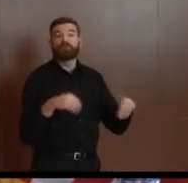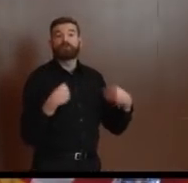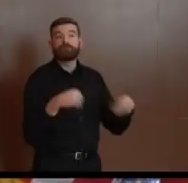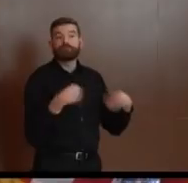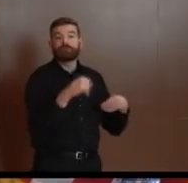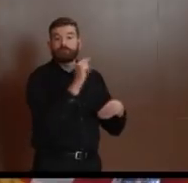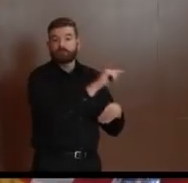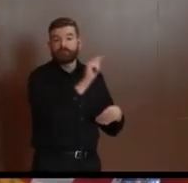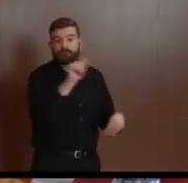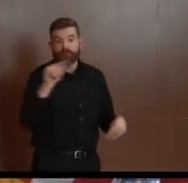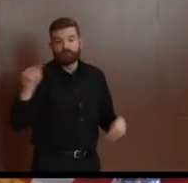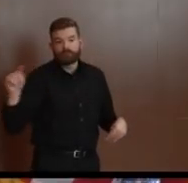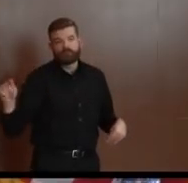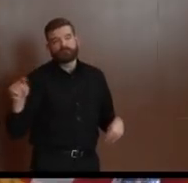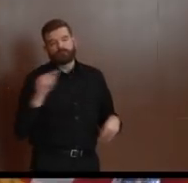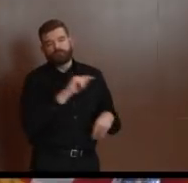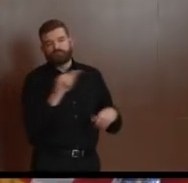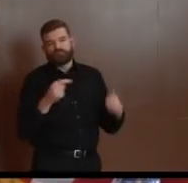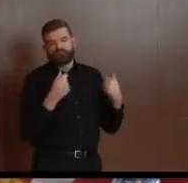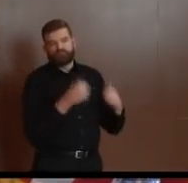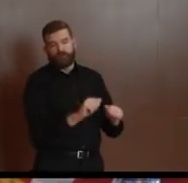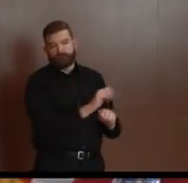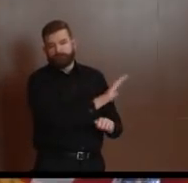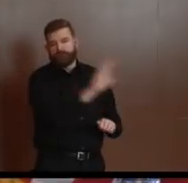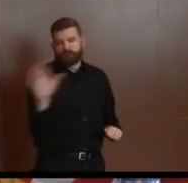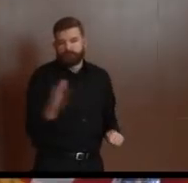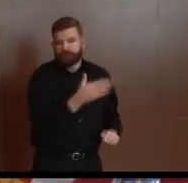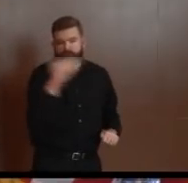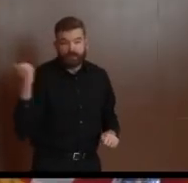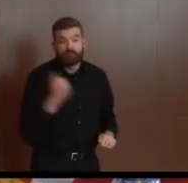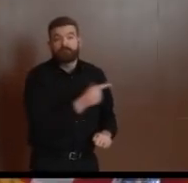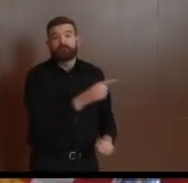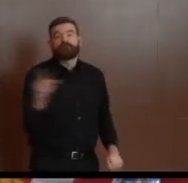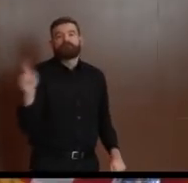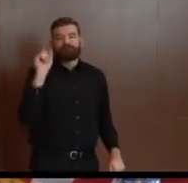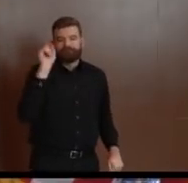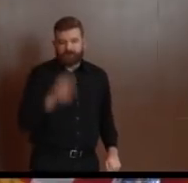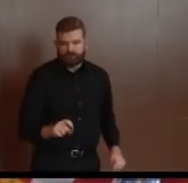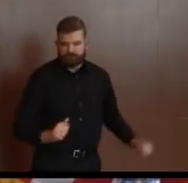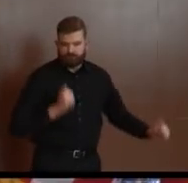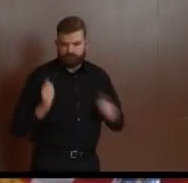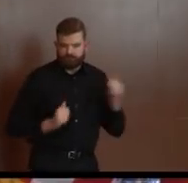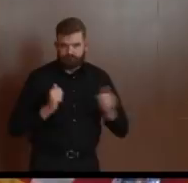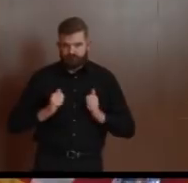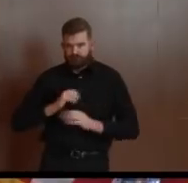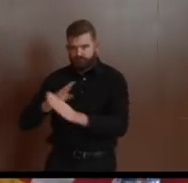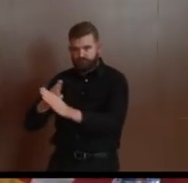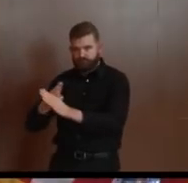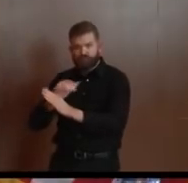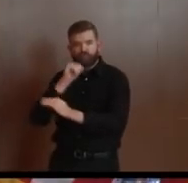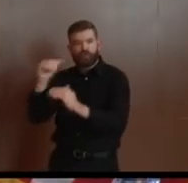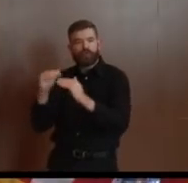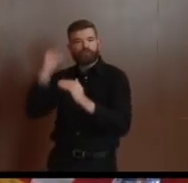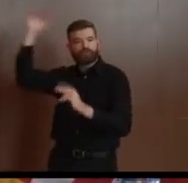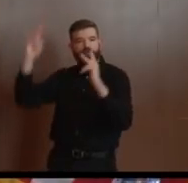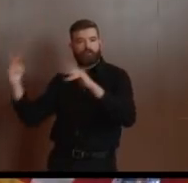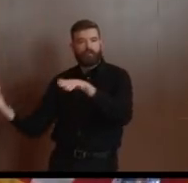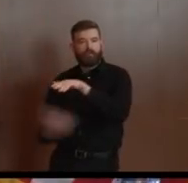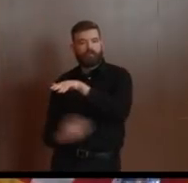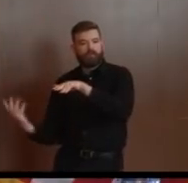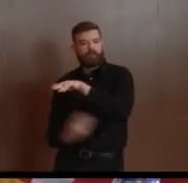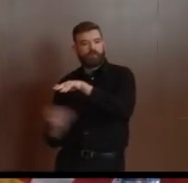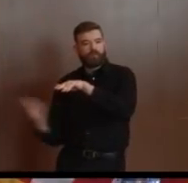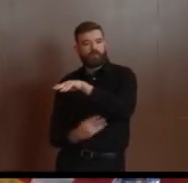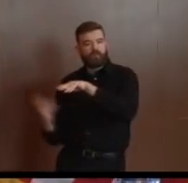eyes. They've got to aggressively manage the amount of people in the building and the amount of distance in particular people have